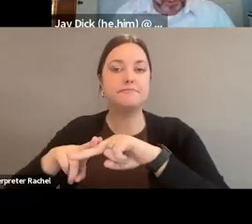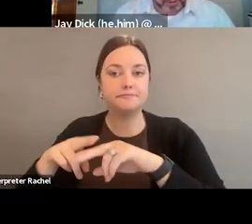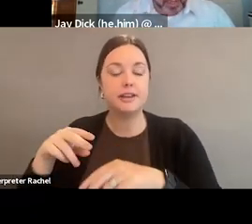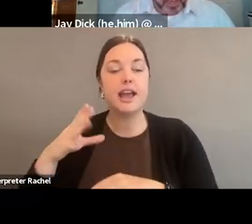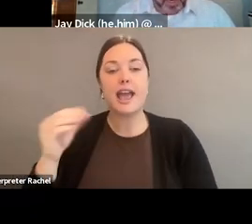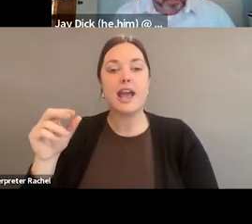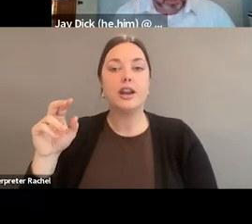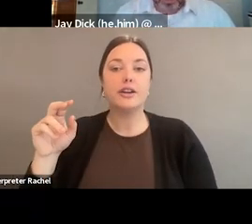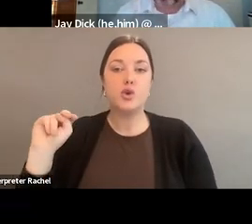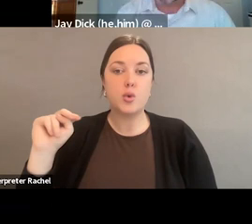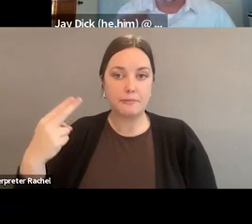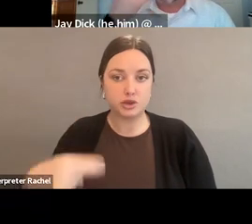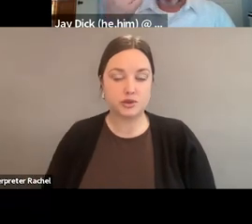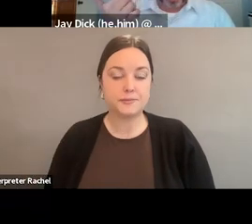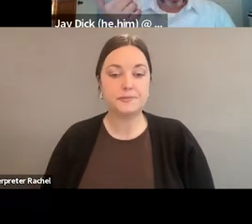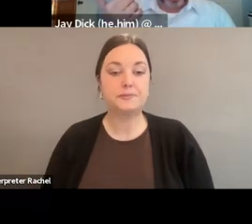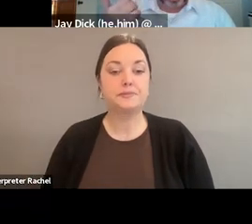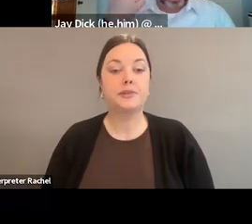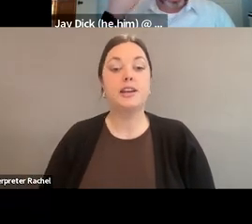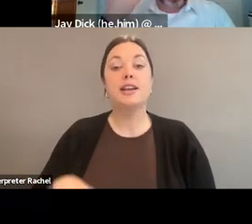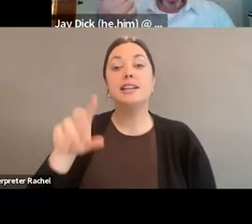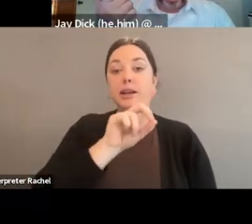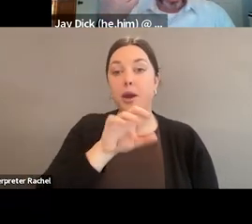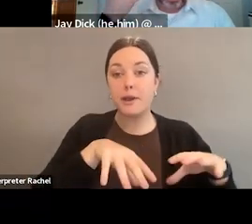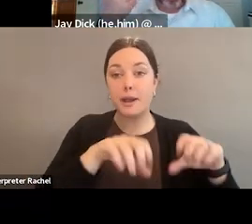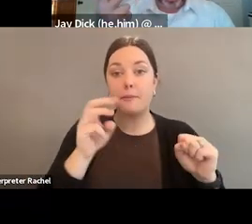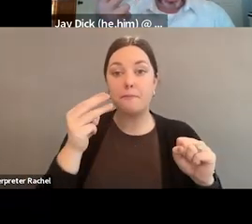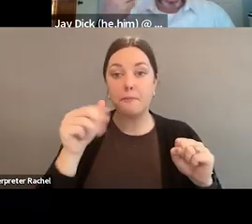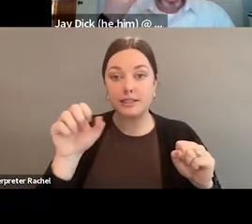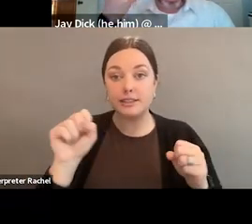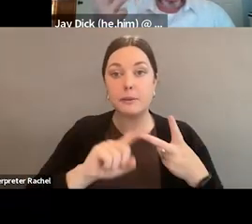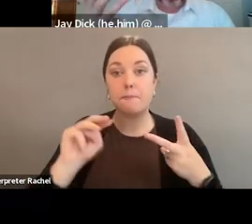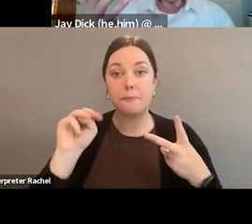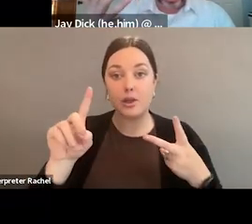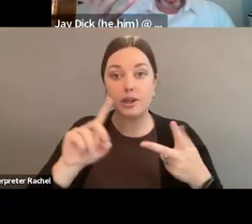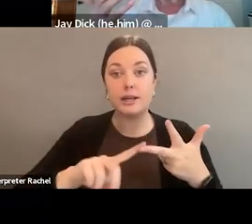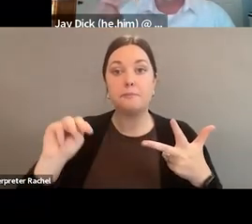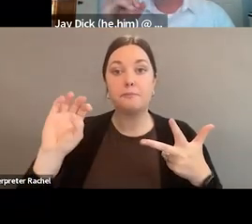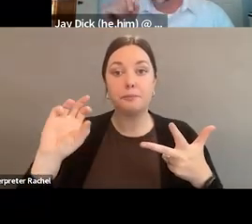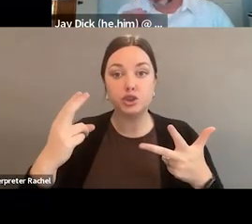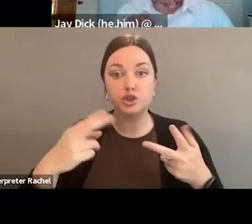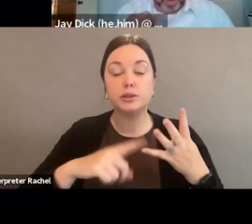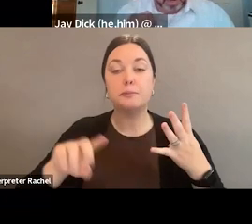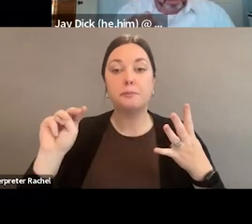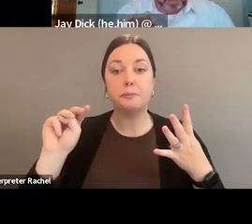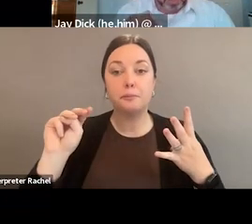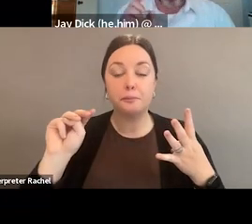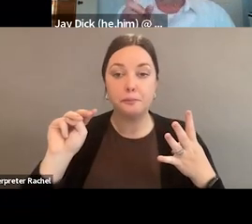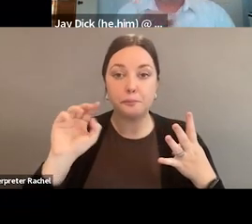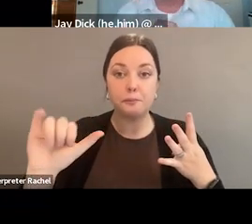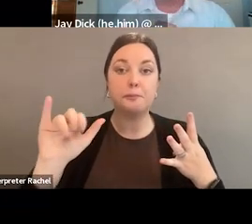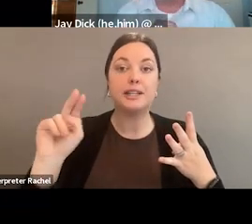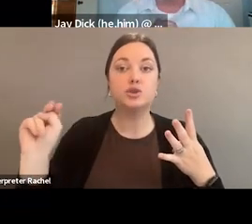even New Hampshire. But Democrats picked up Massachusetts, Maryland, Michigan, and Minnesota, but lost Nevada,